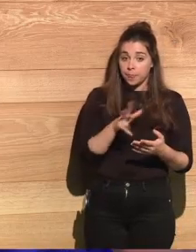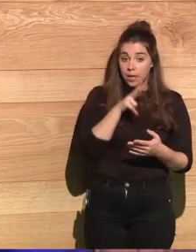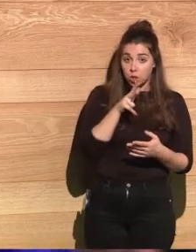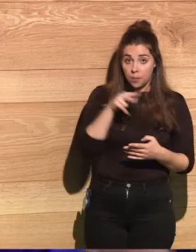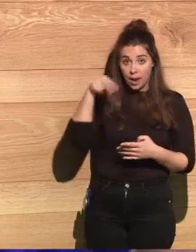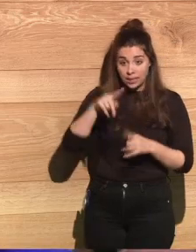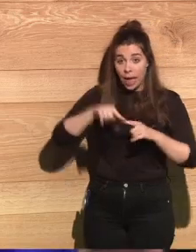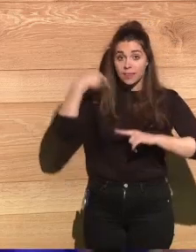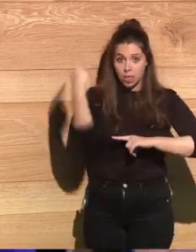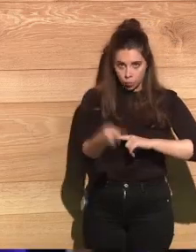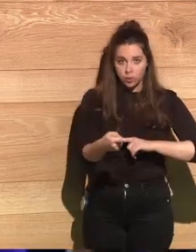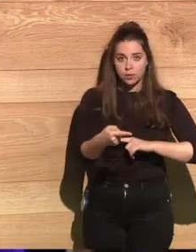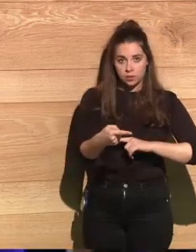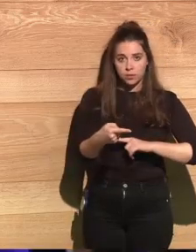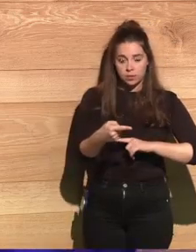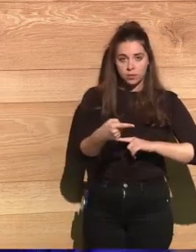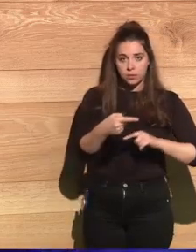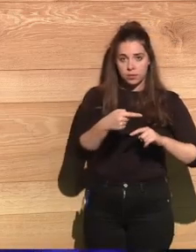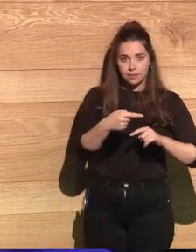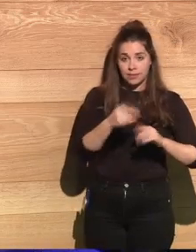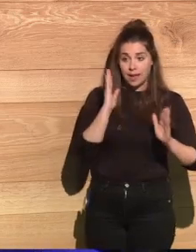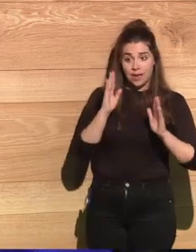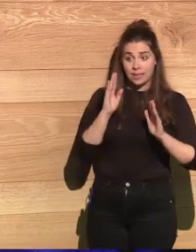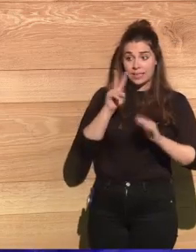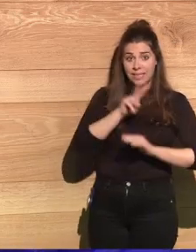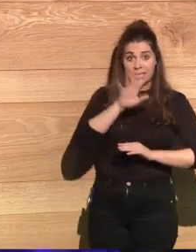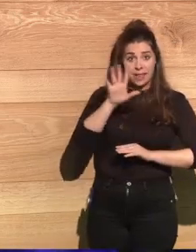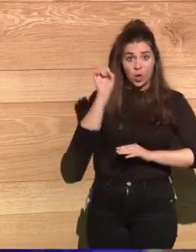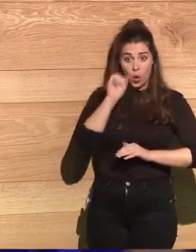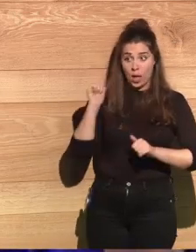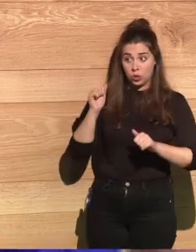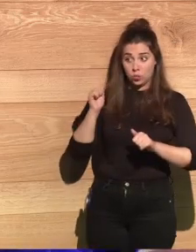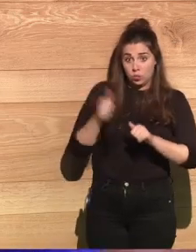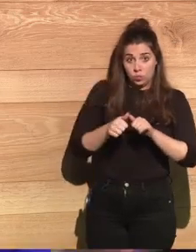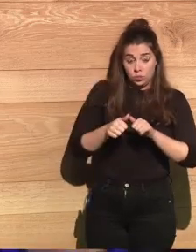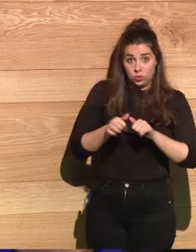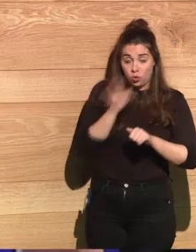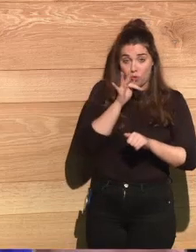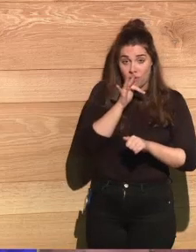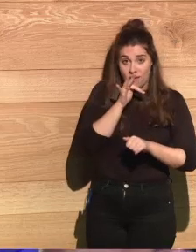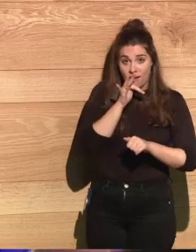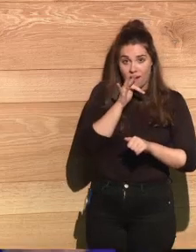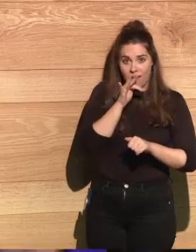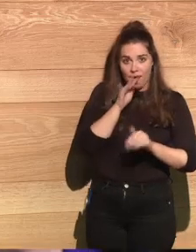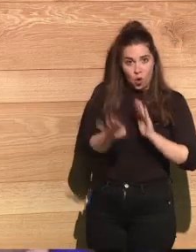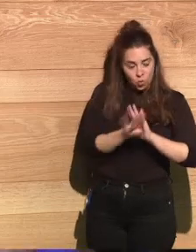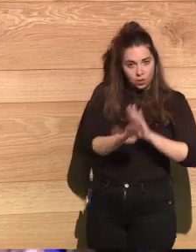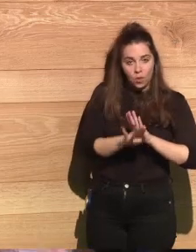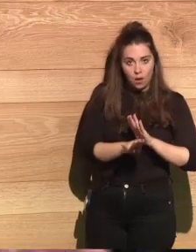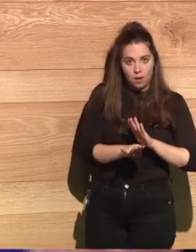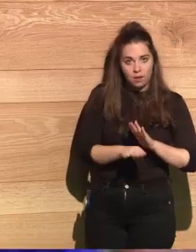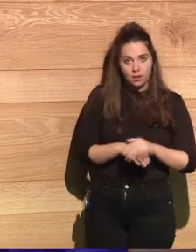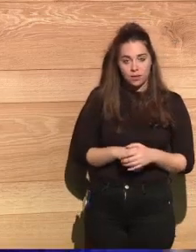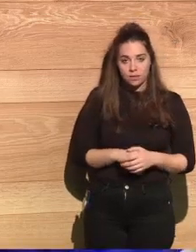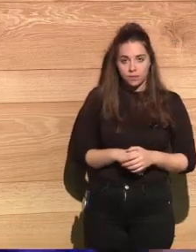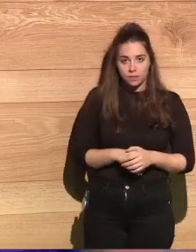for the past 75 years, that evil has been continually happening